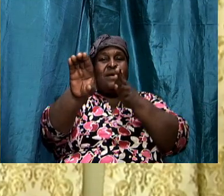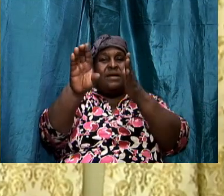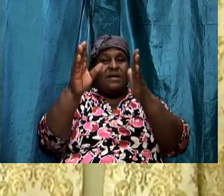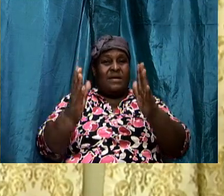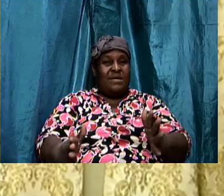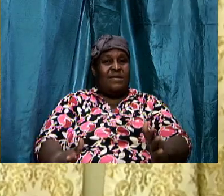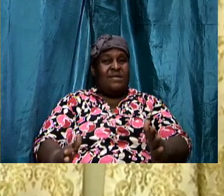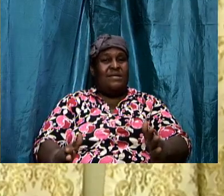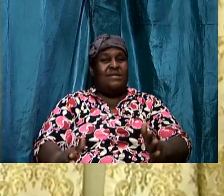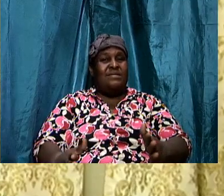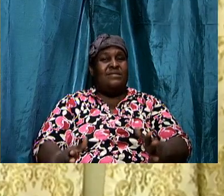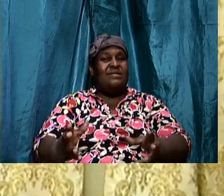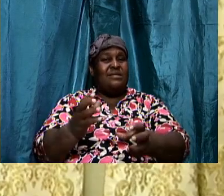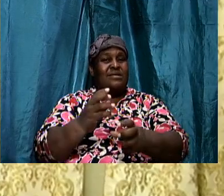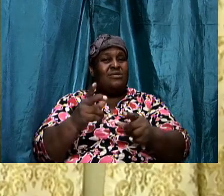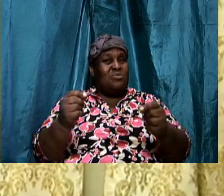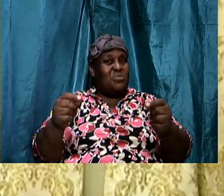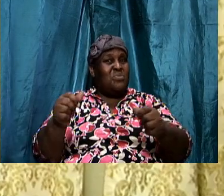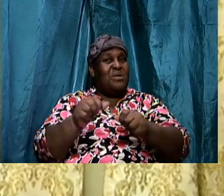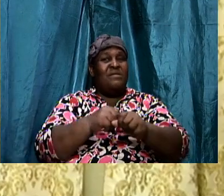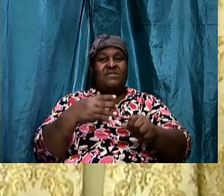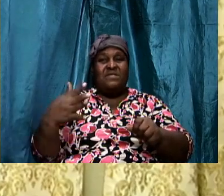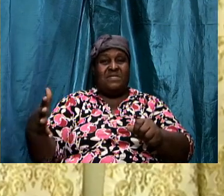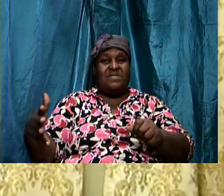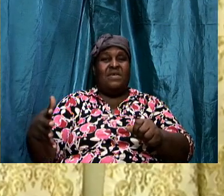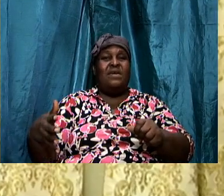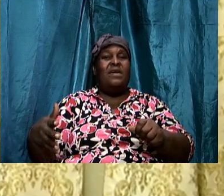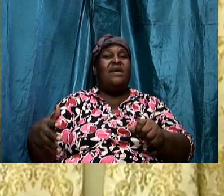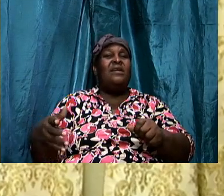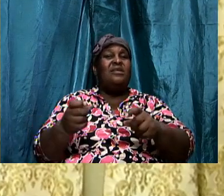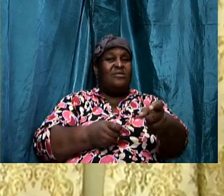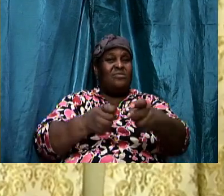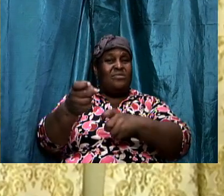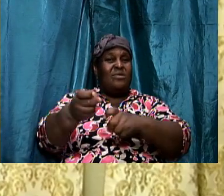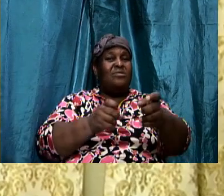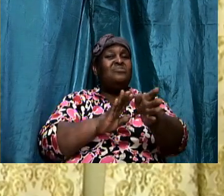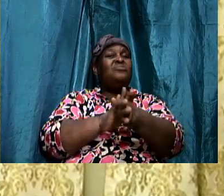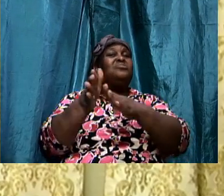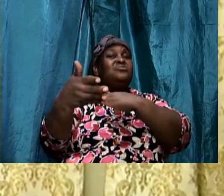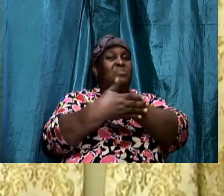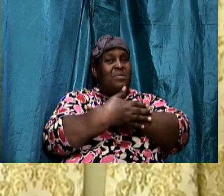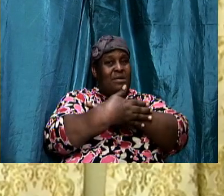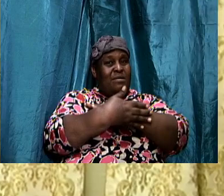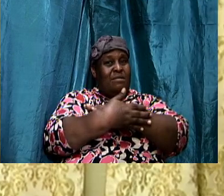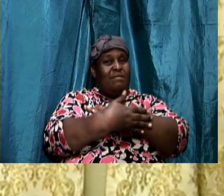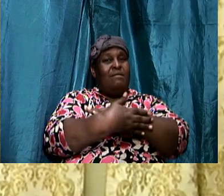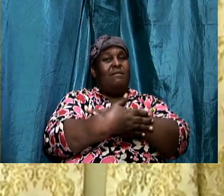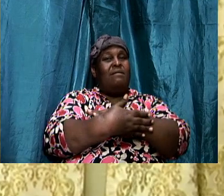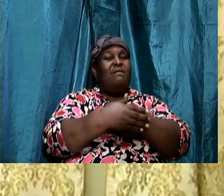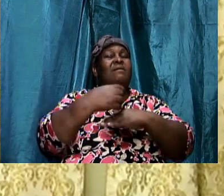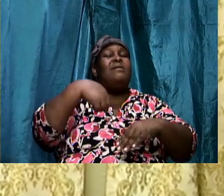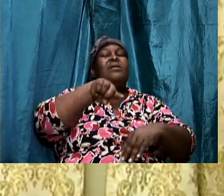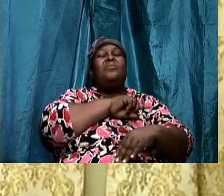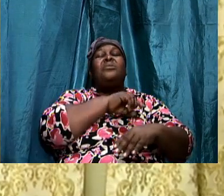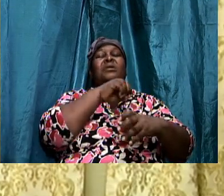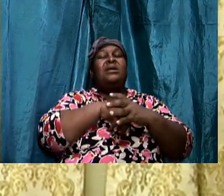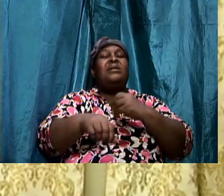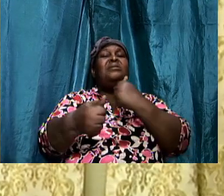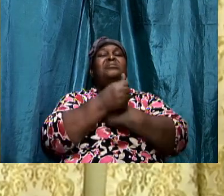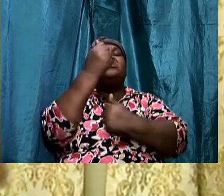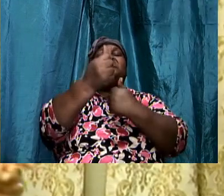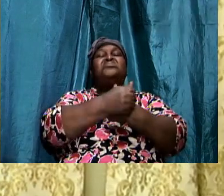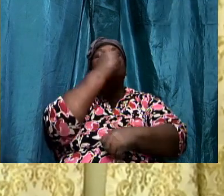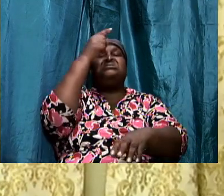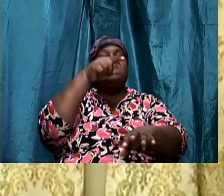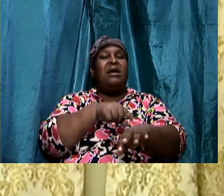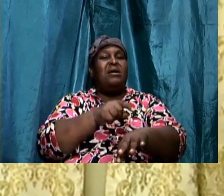everything to take over Jamaica land we love we are in a dangerous time but then